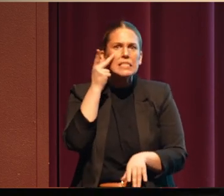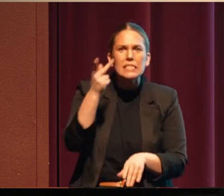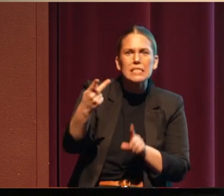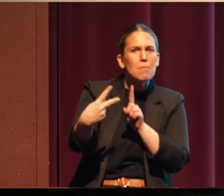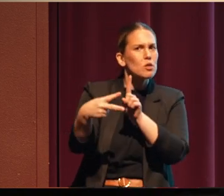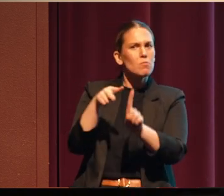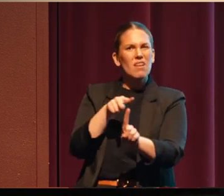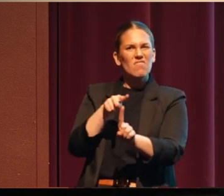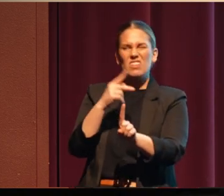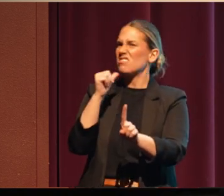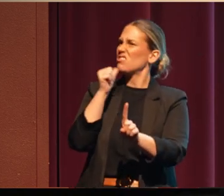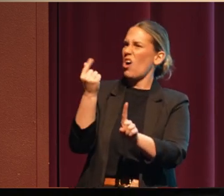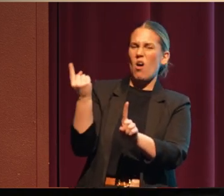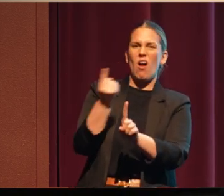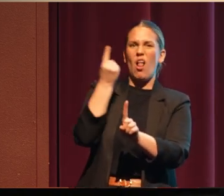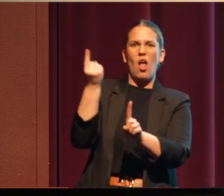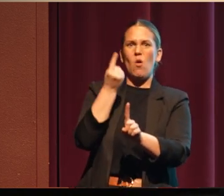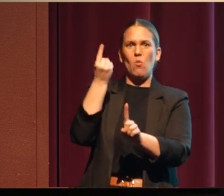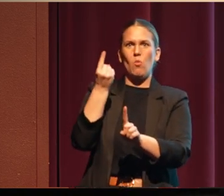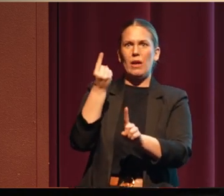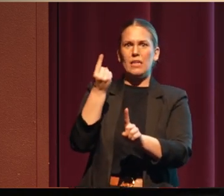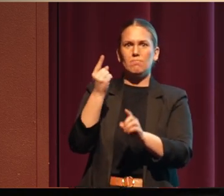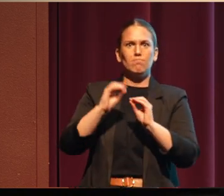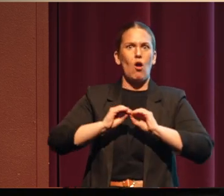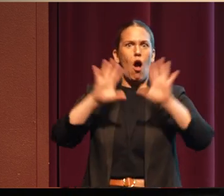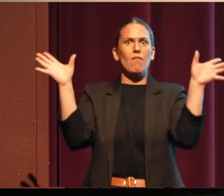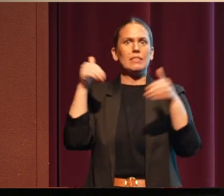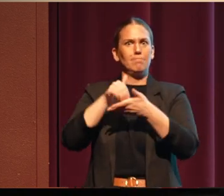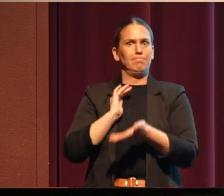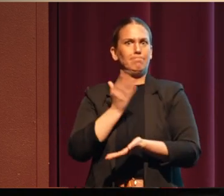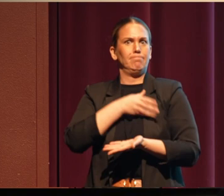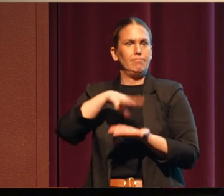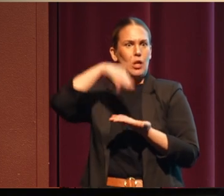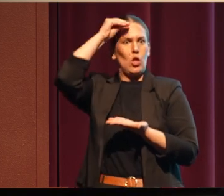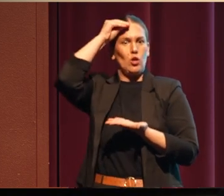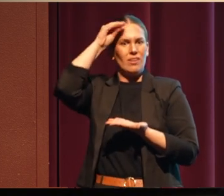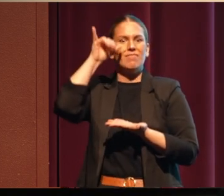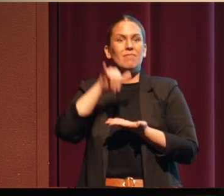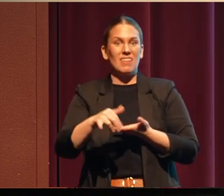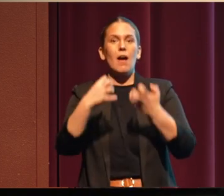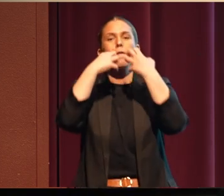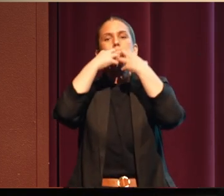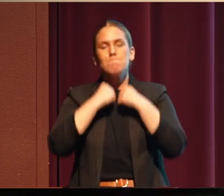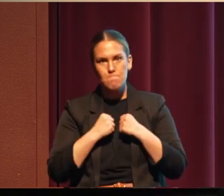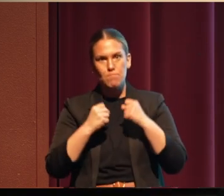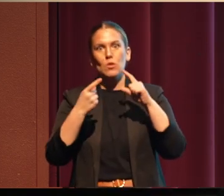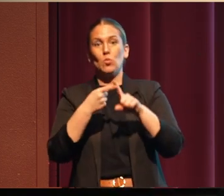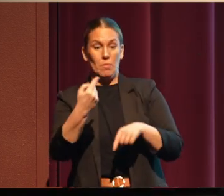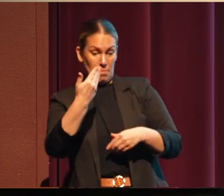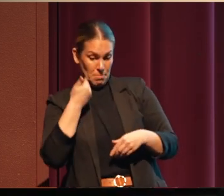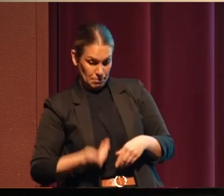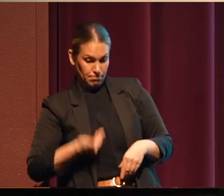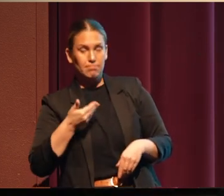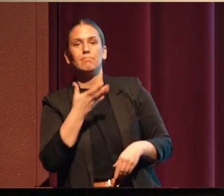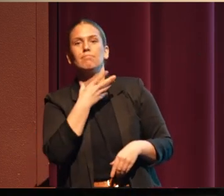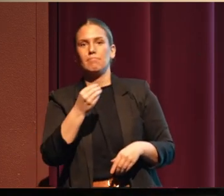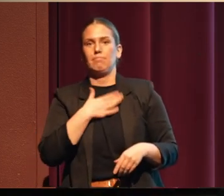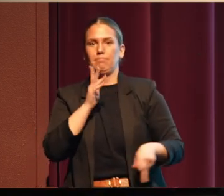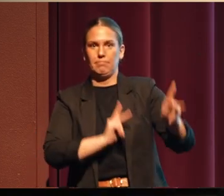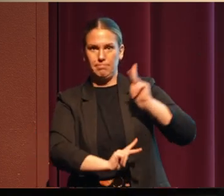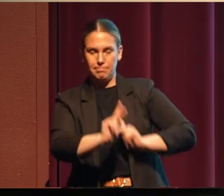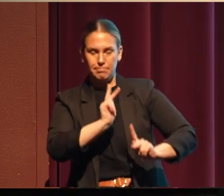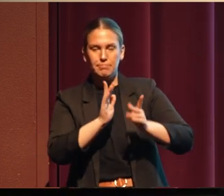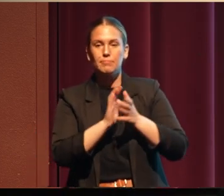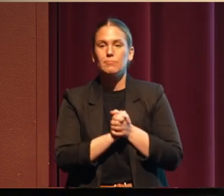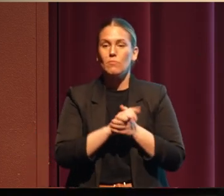always at the forefront of our learning. And so that means a great deal to me and to my people. And when I do these